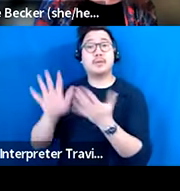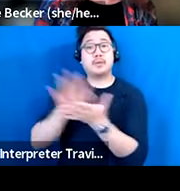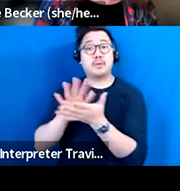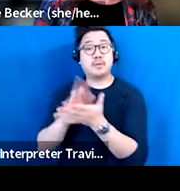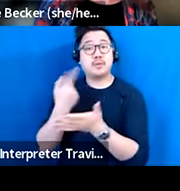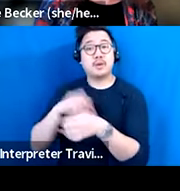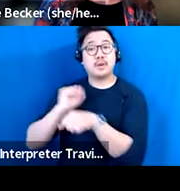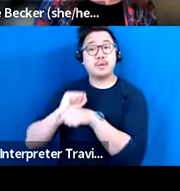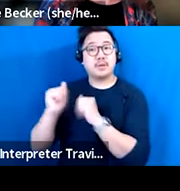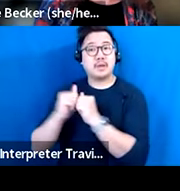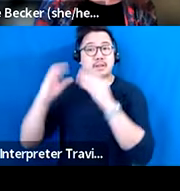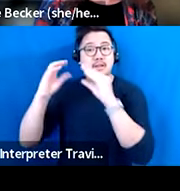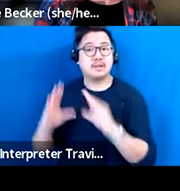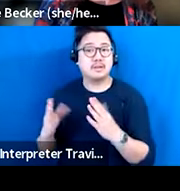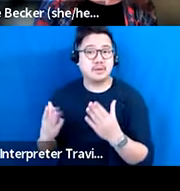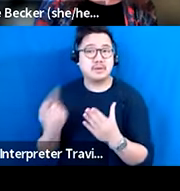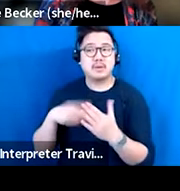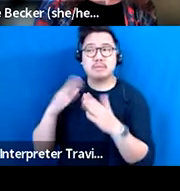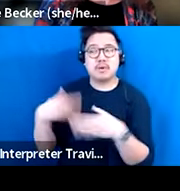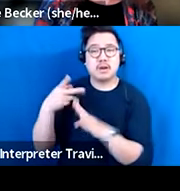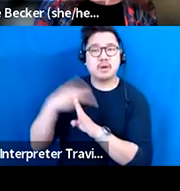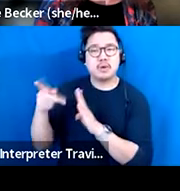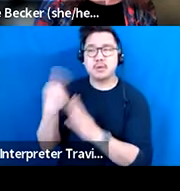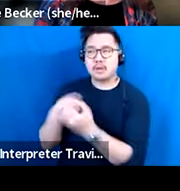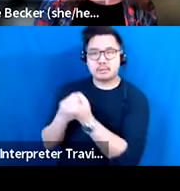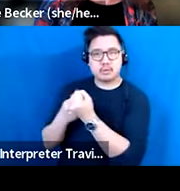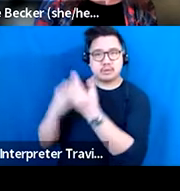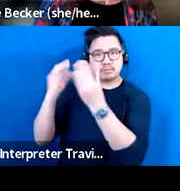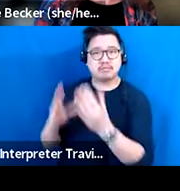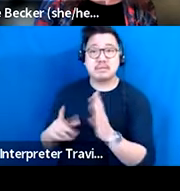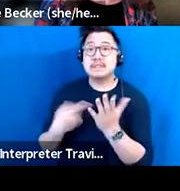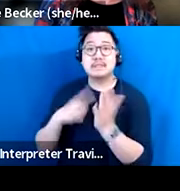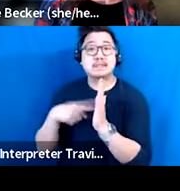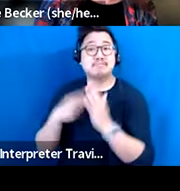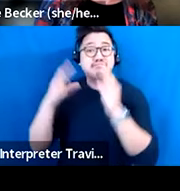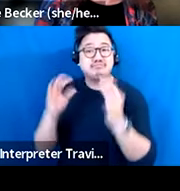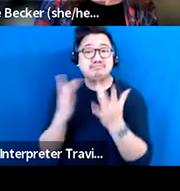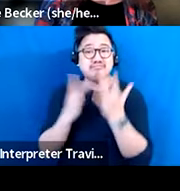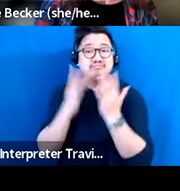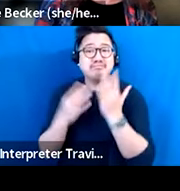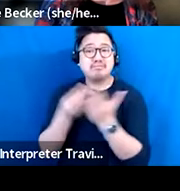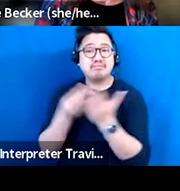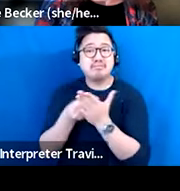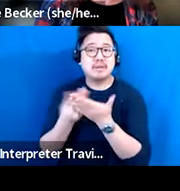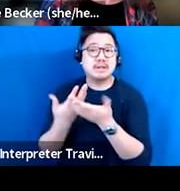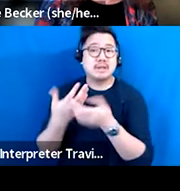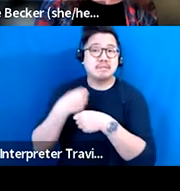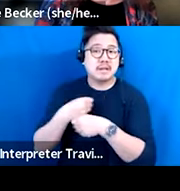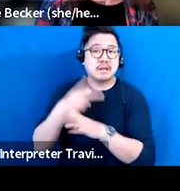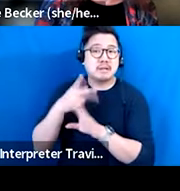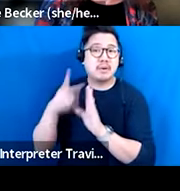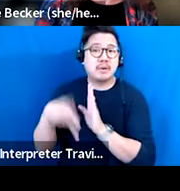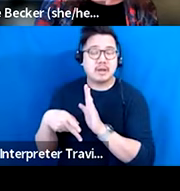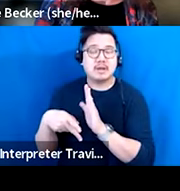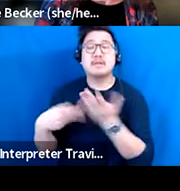teachers there to give the teachers the support they need because they don't have the arts funding, you know, necessary to create the program. So the fifth is going